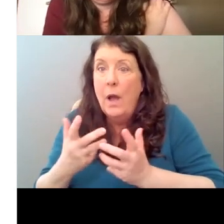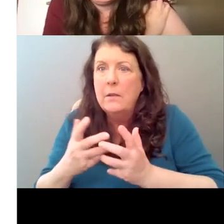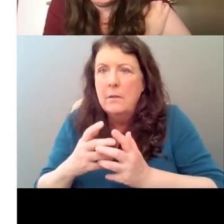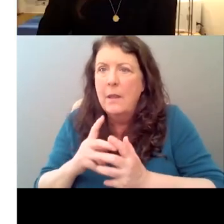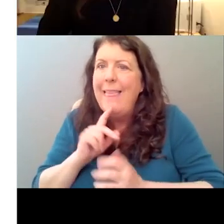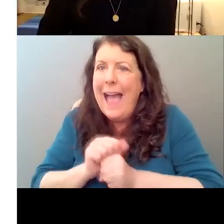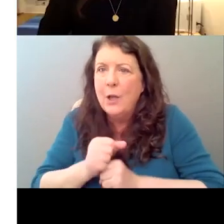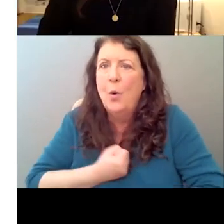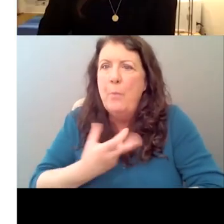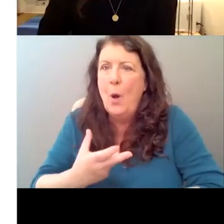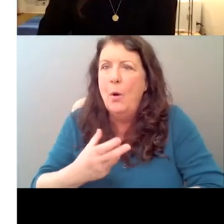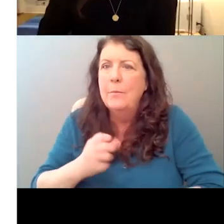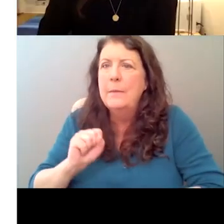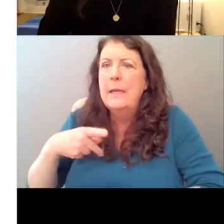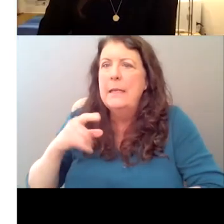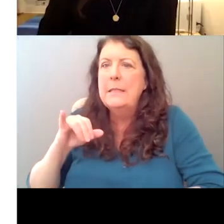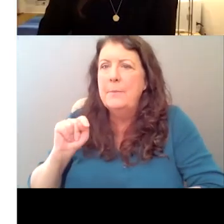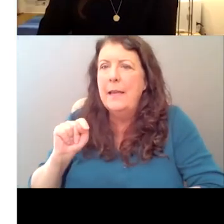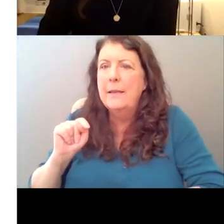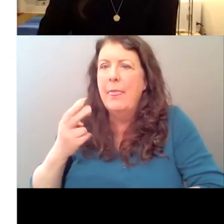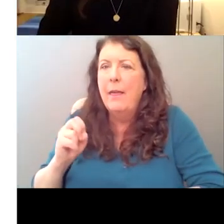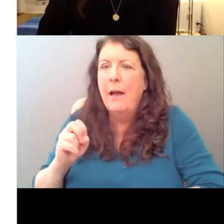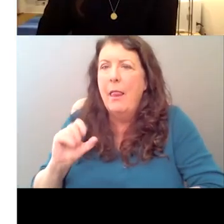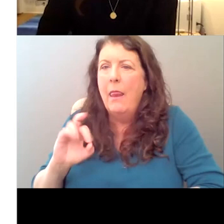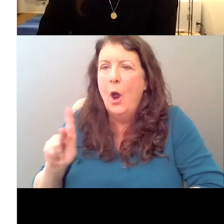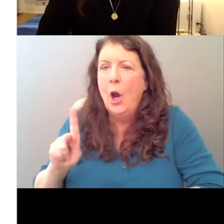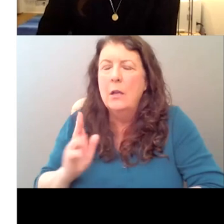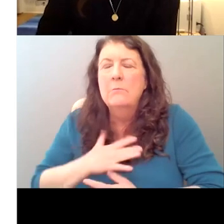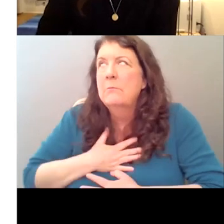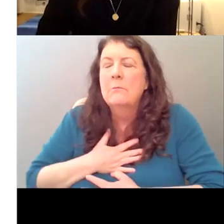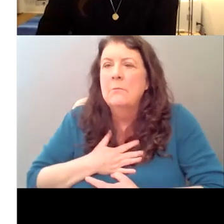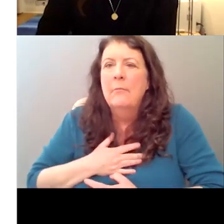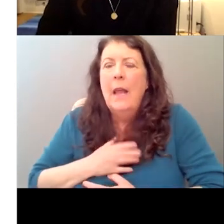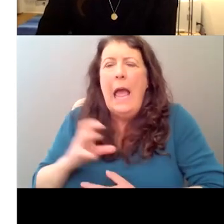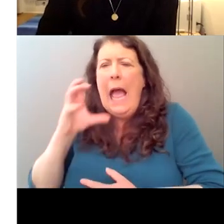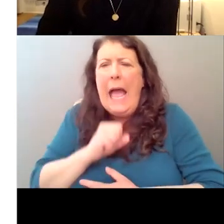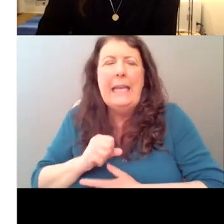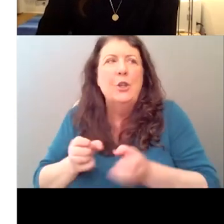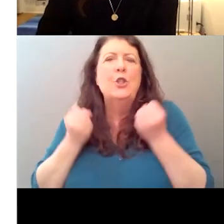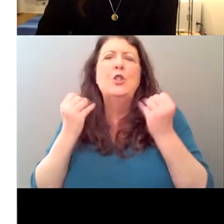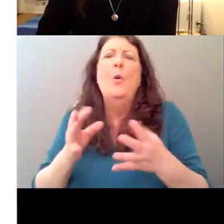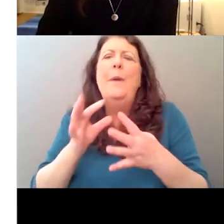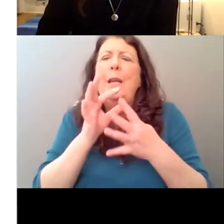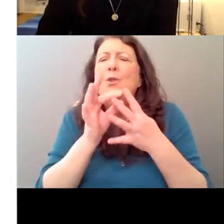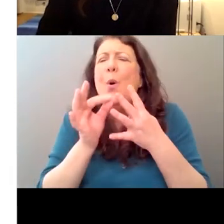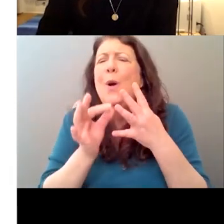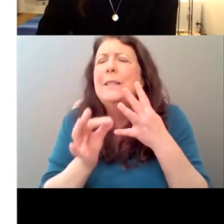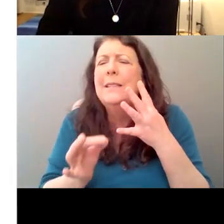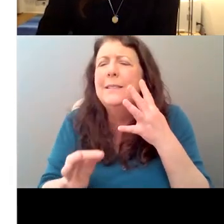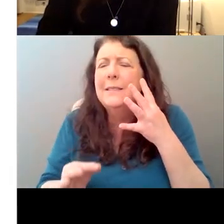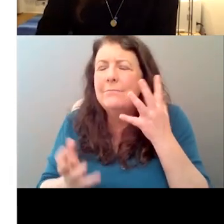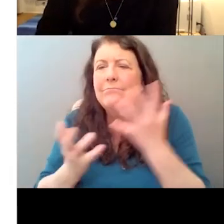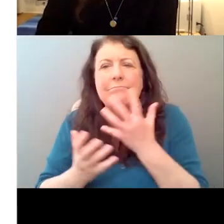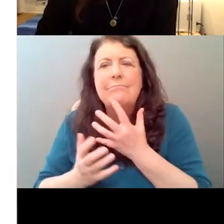yeah, but I mean, it really, it all there, I guess what it is, is just like, there's so many choices beyond just